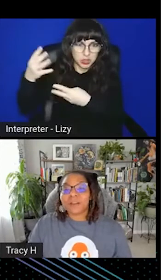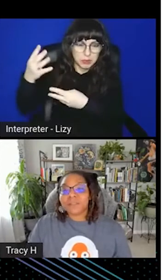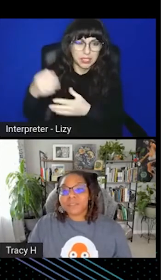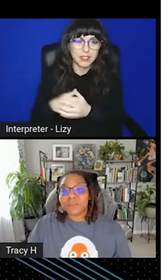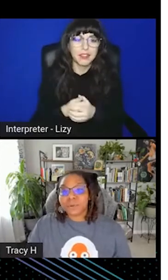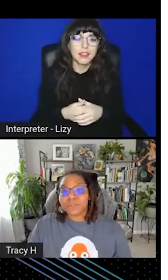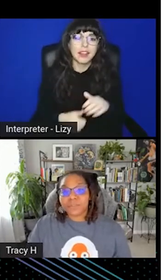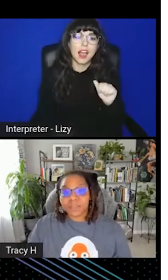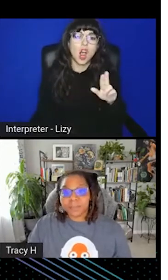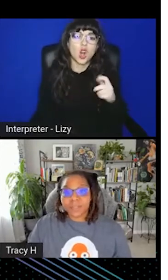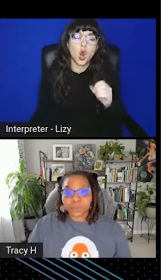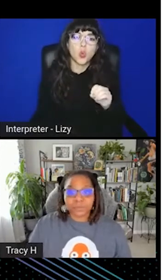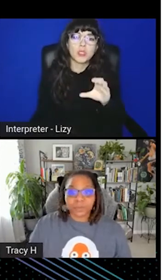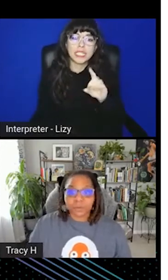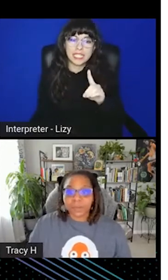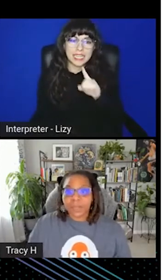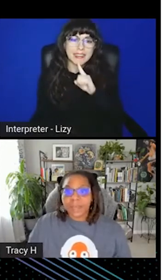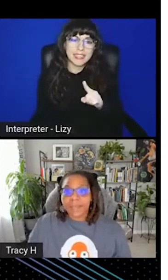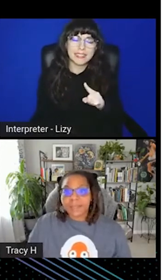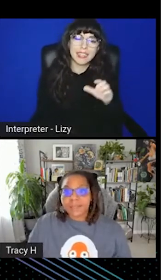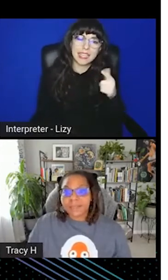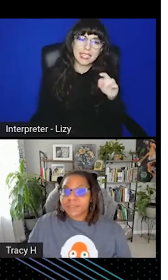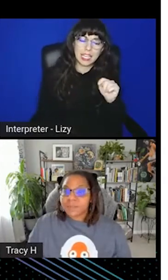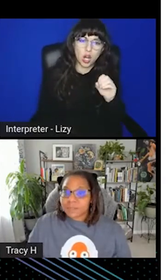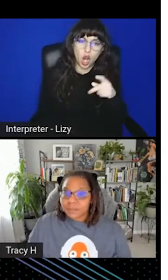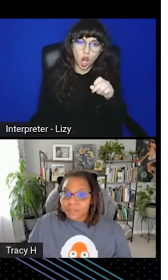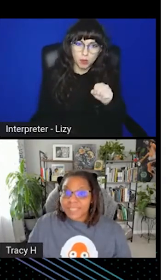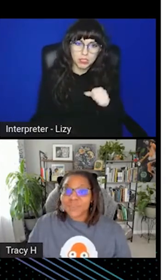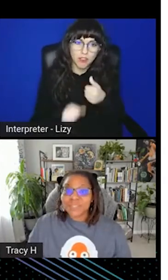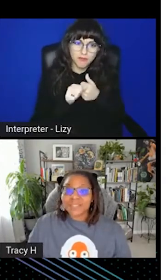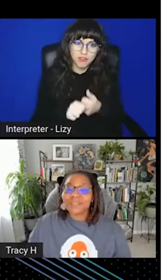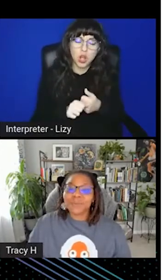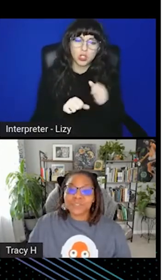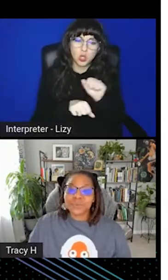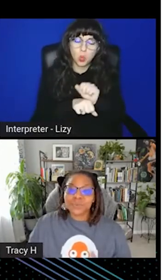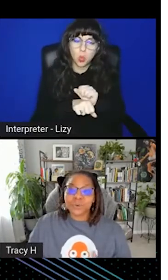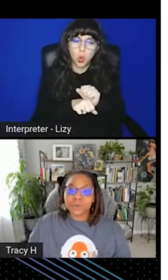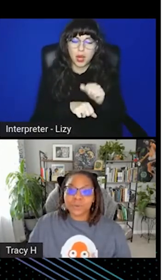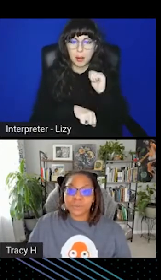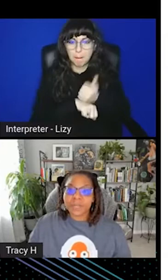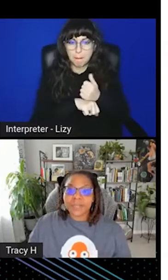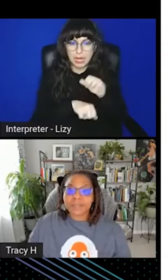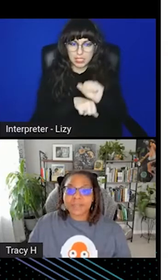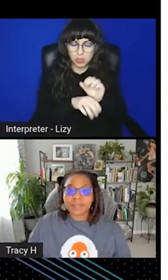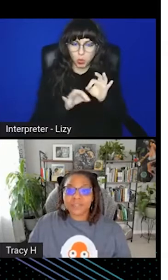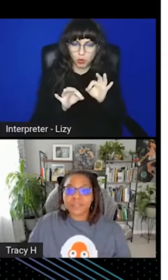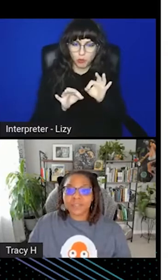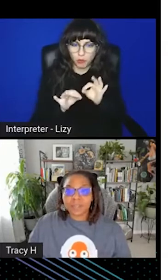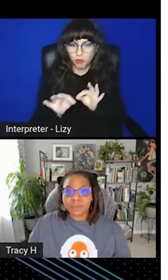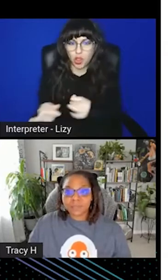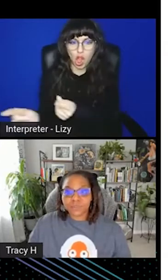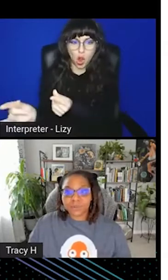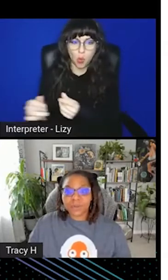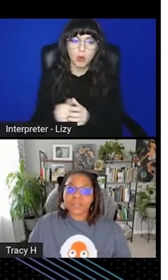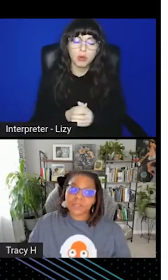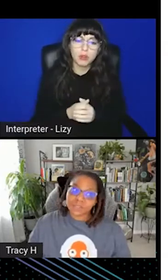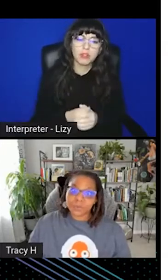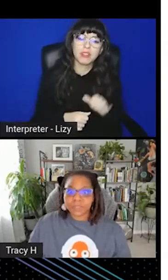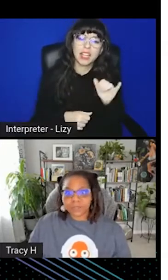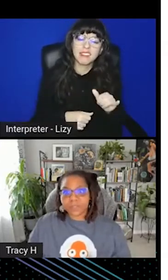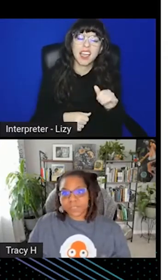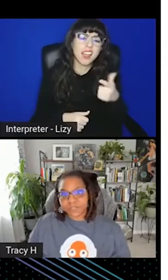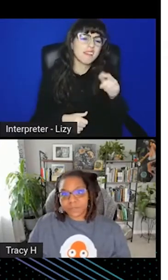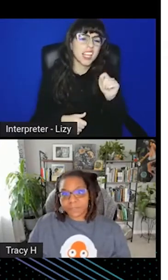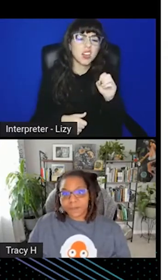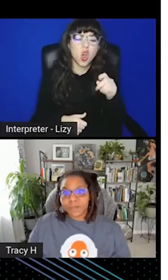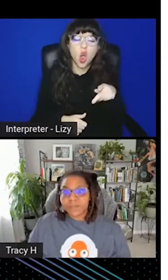that follows this approach of a Git-based workflow. It's a continuous delivery tool for Kubernetes that's essentially a GitOps controller, and it does two-way